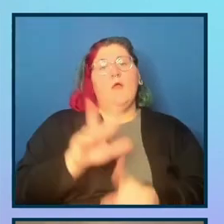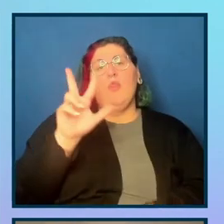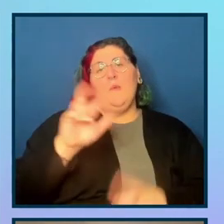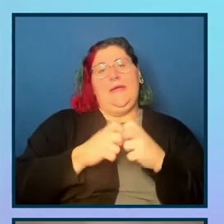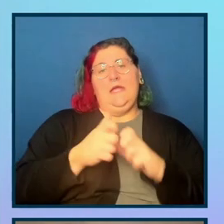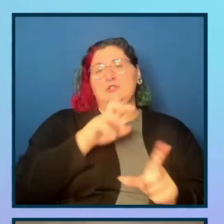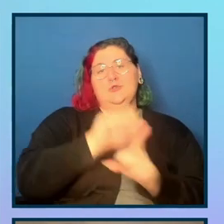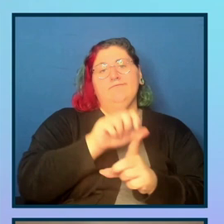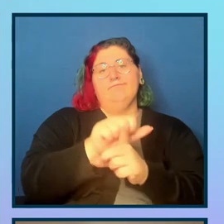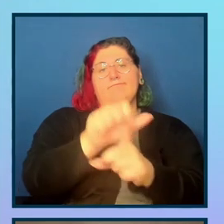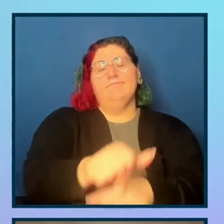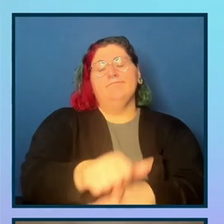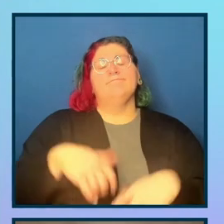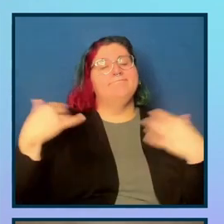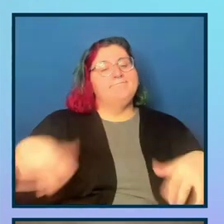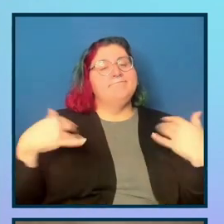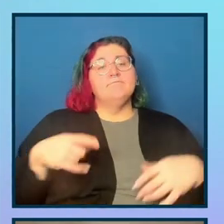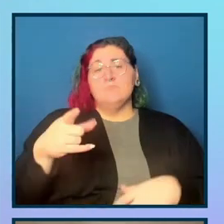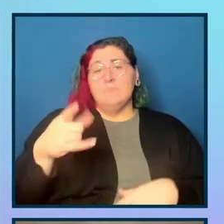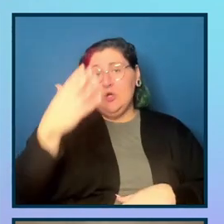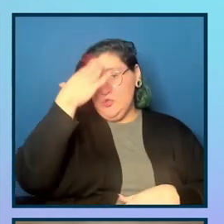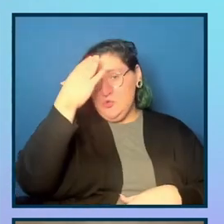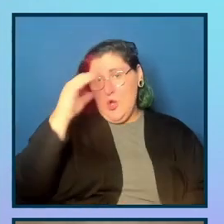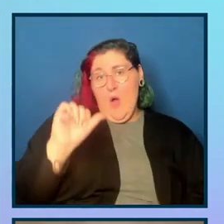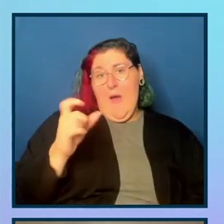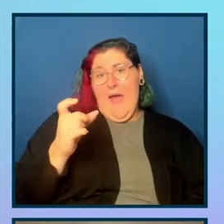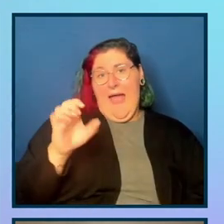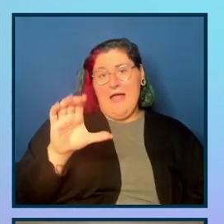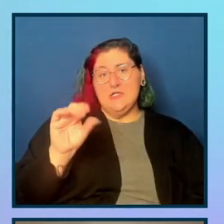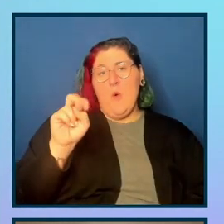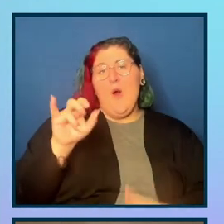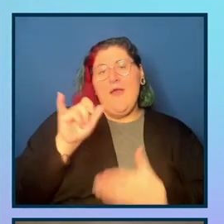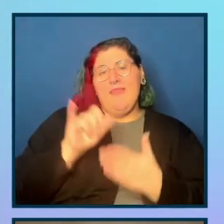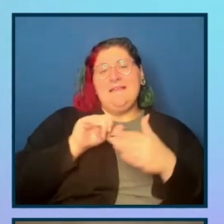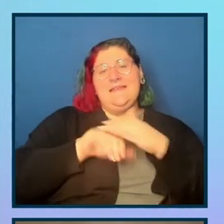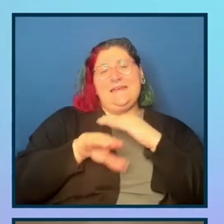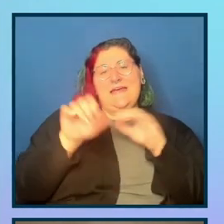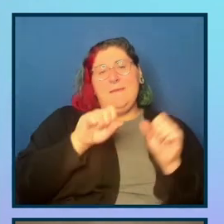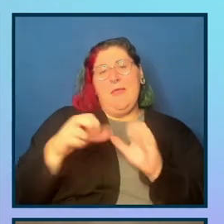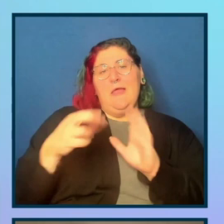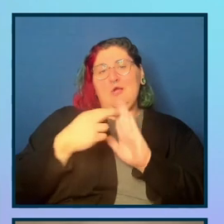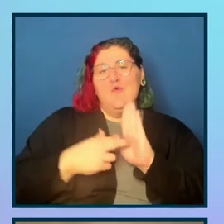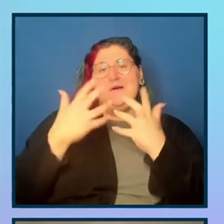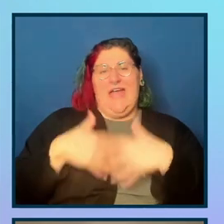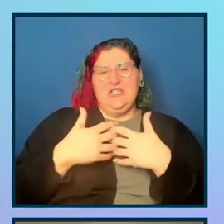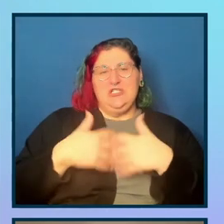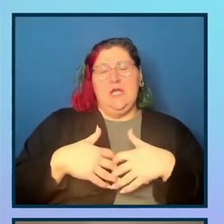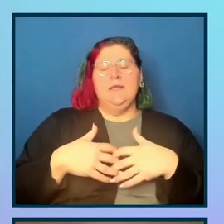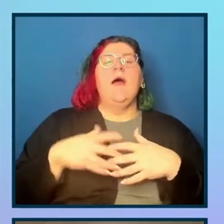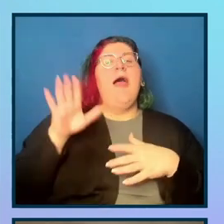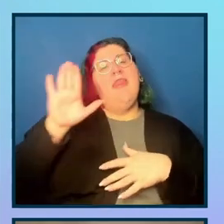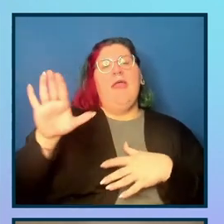find. If you're familiar with Axe Core, it's an accessibility rules engine. Its claim of fame is to have zero false positives.